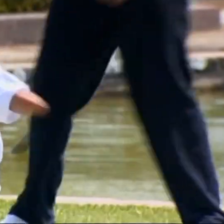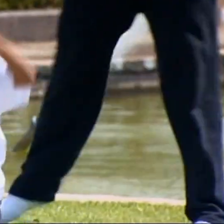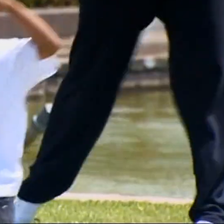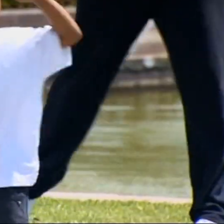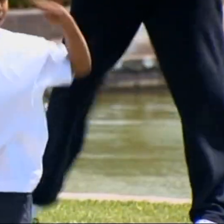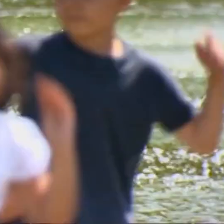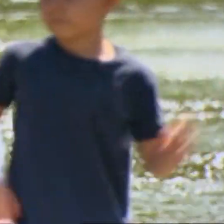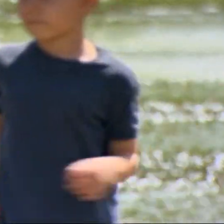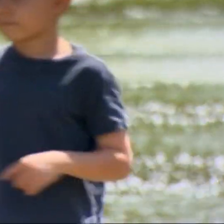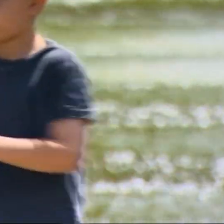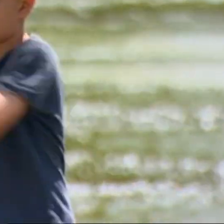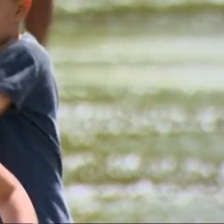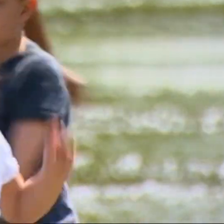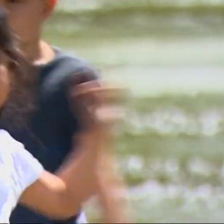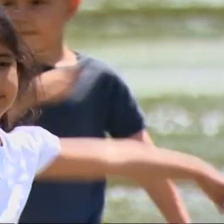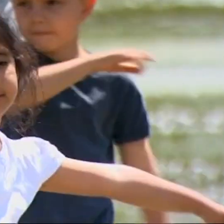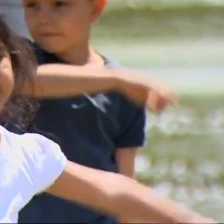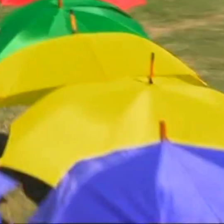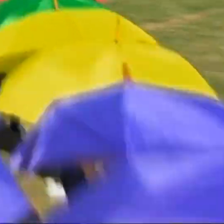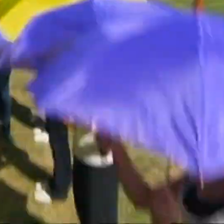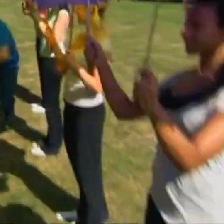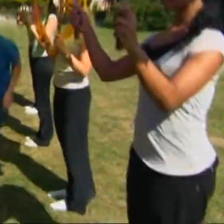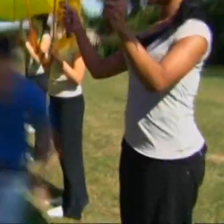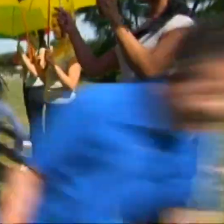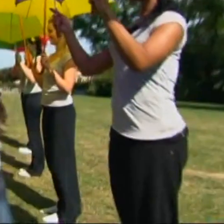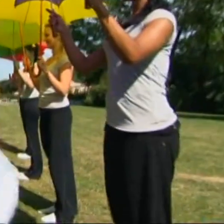when they're grey it's not bad news